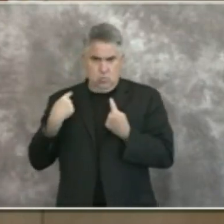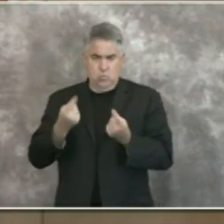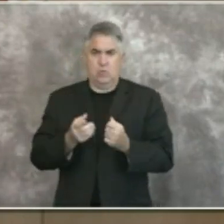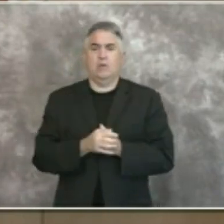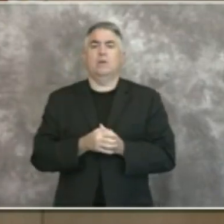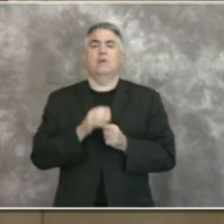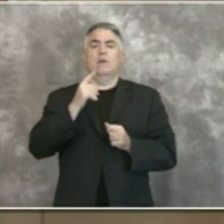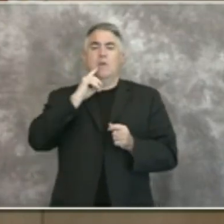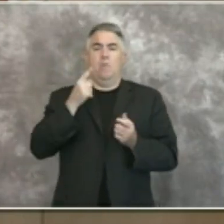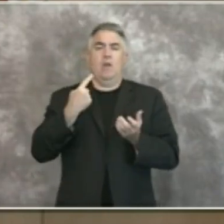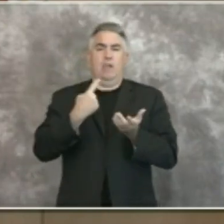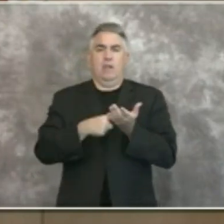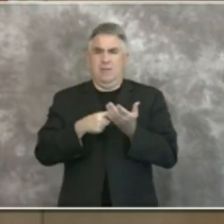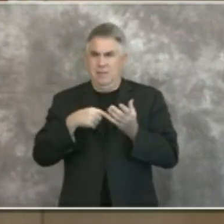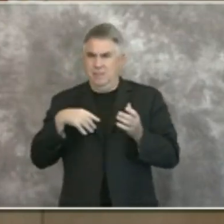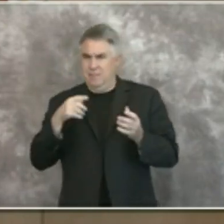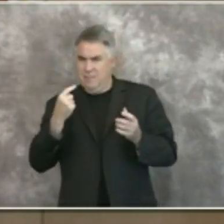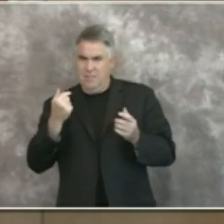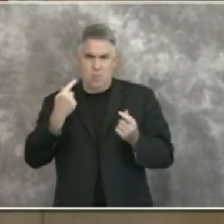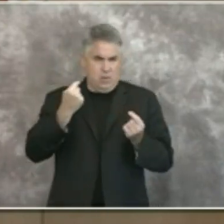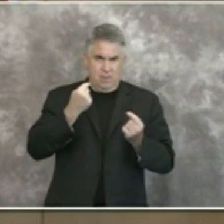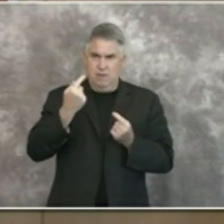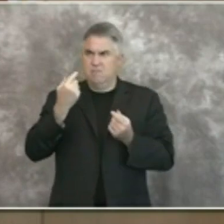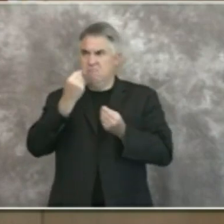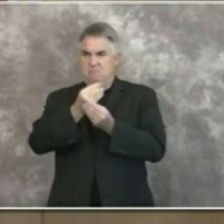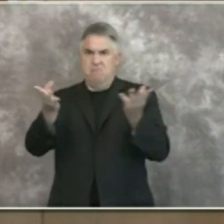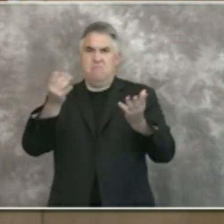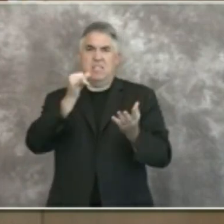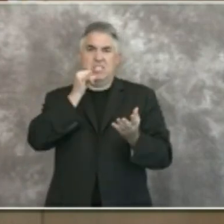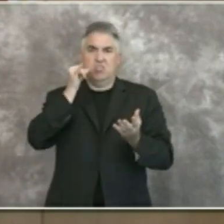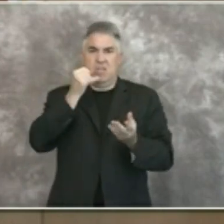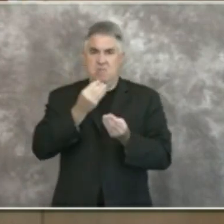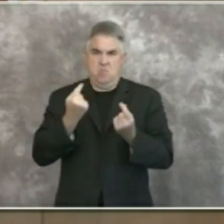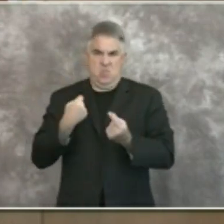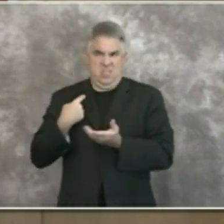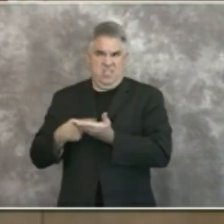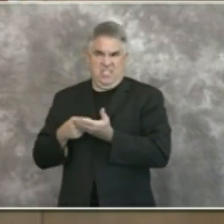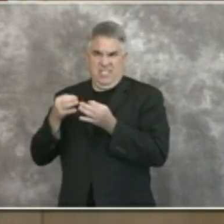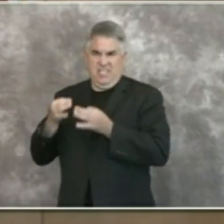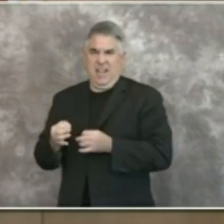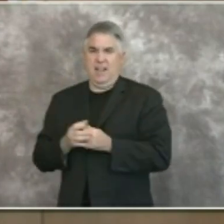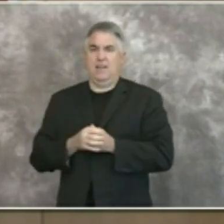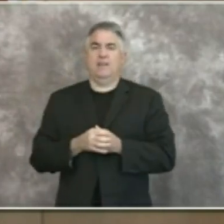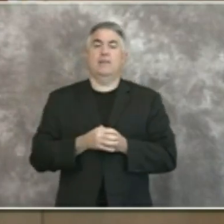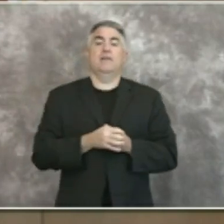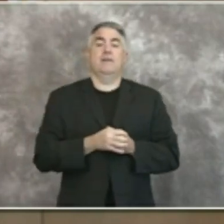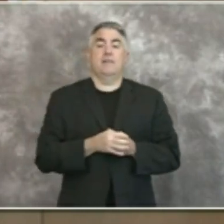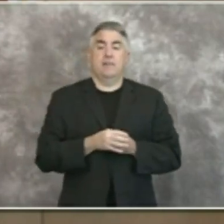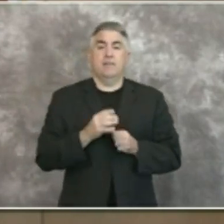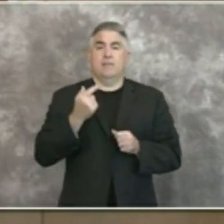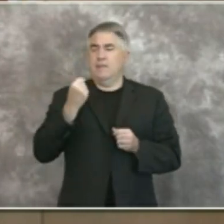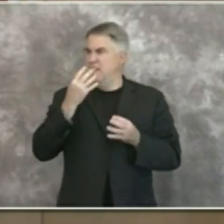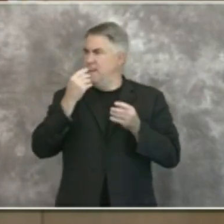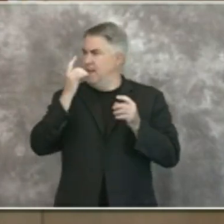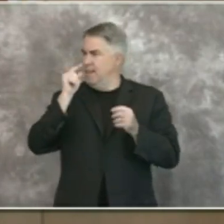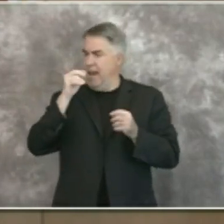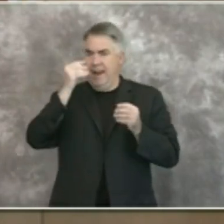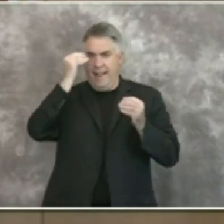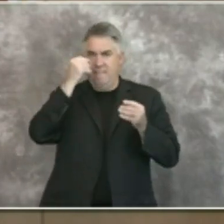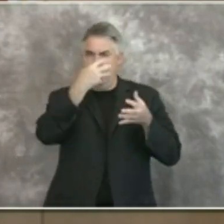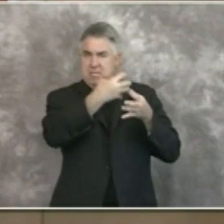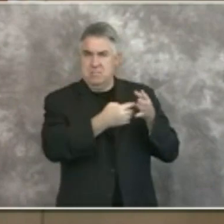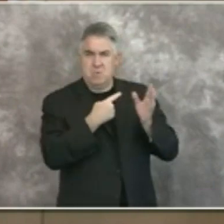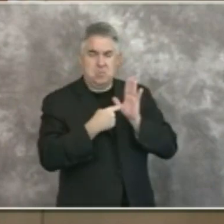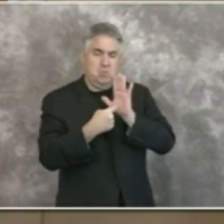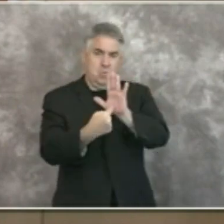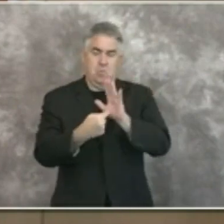some of the things that we did yesterday at the board meeting and then move on to the update of the cases and the data. Yesterday a majority